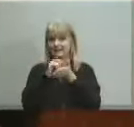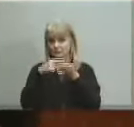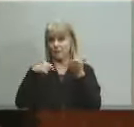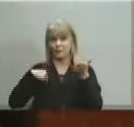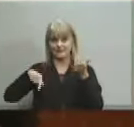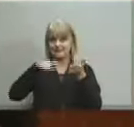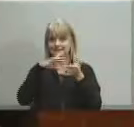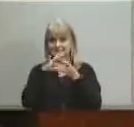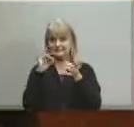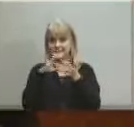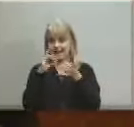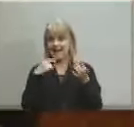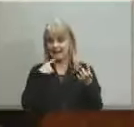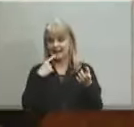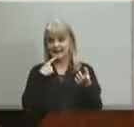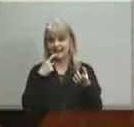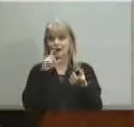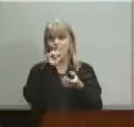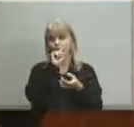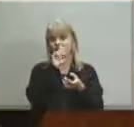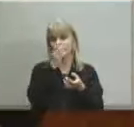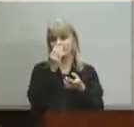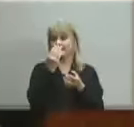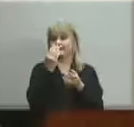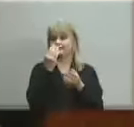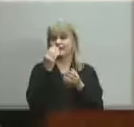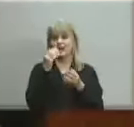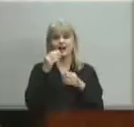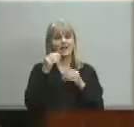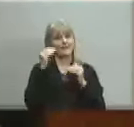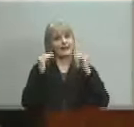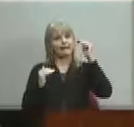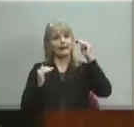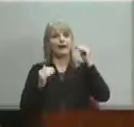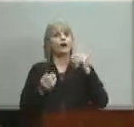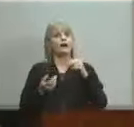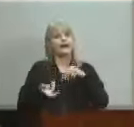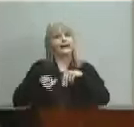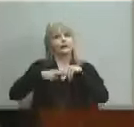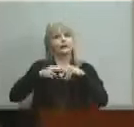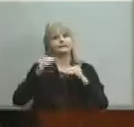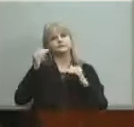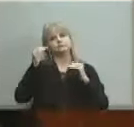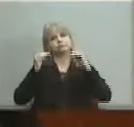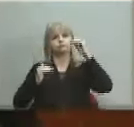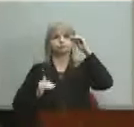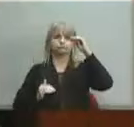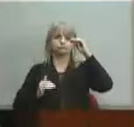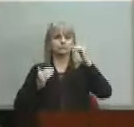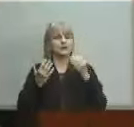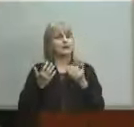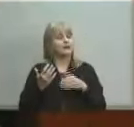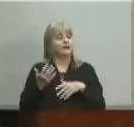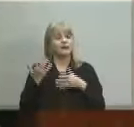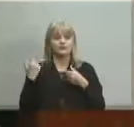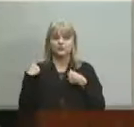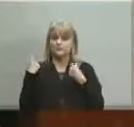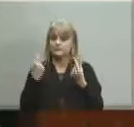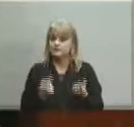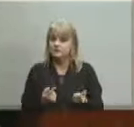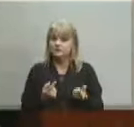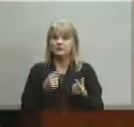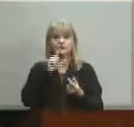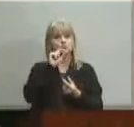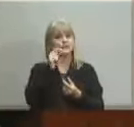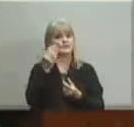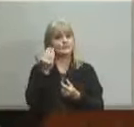actually in 2014 those gaps increased and again as near as i can tell in